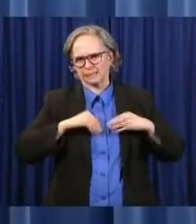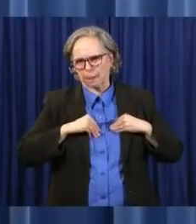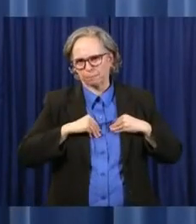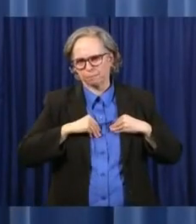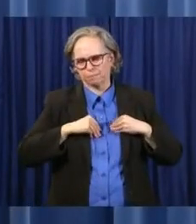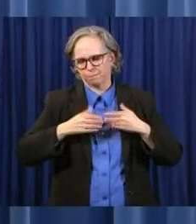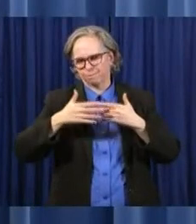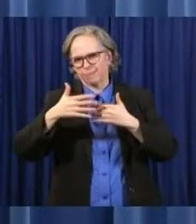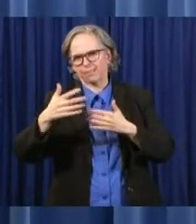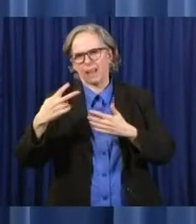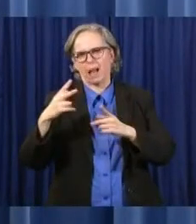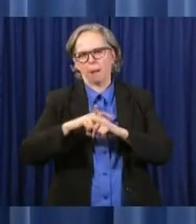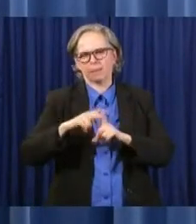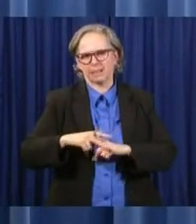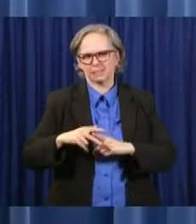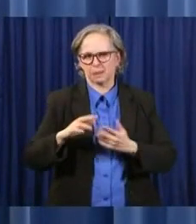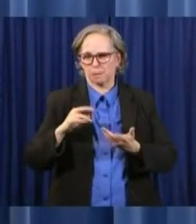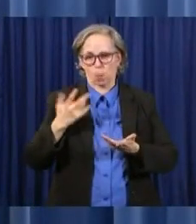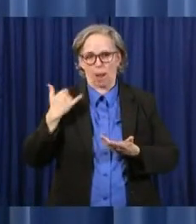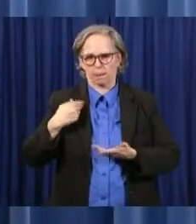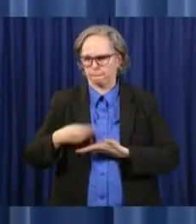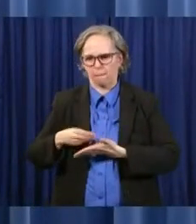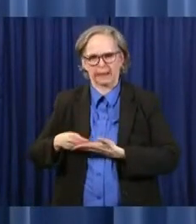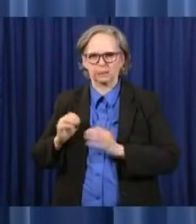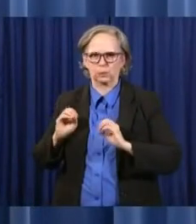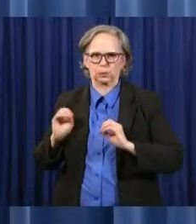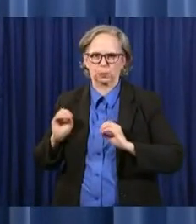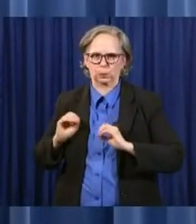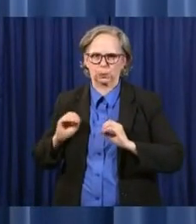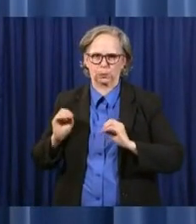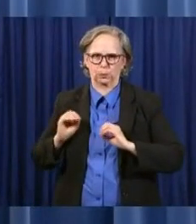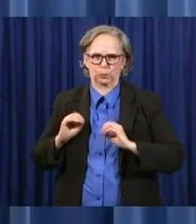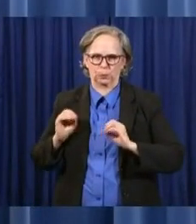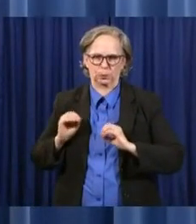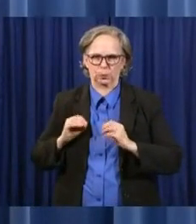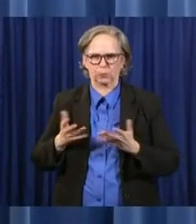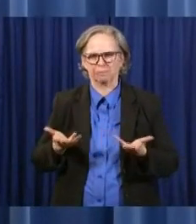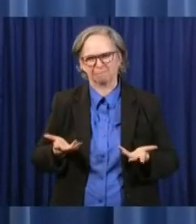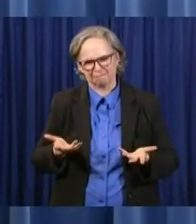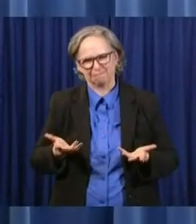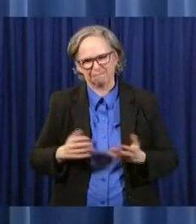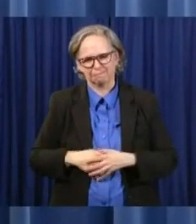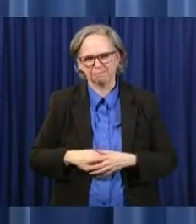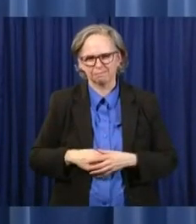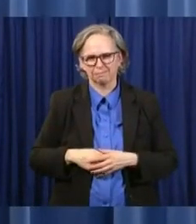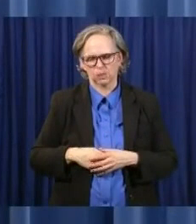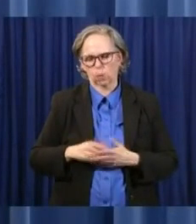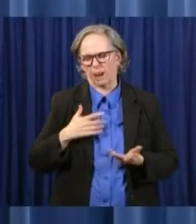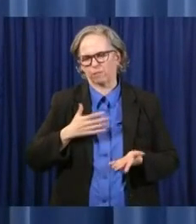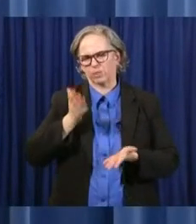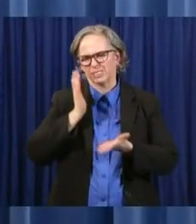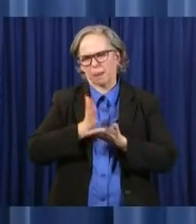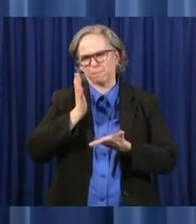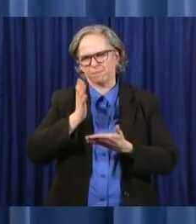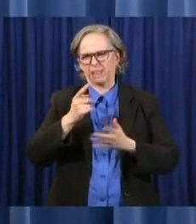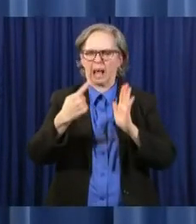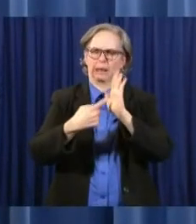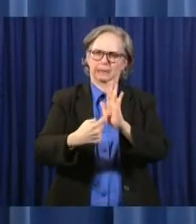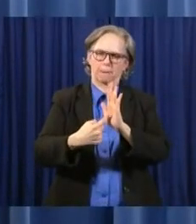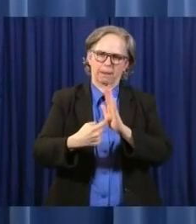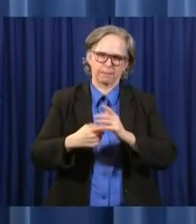would not have the money to, to extend it beyond, um, those, that deadline and those applications. Thank you.